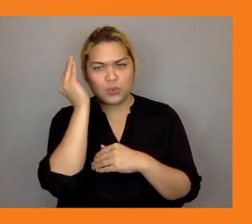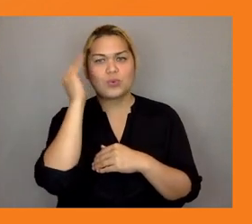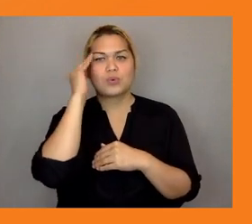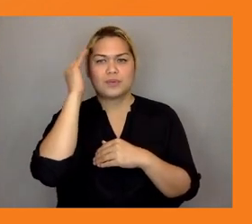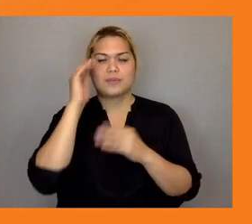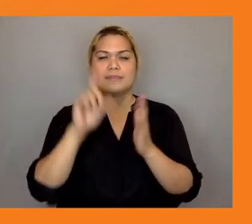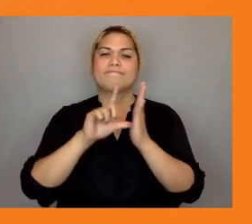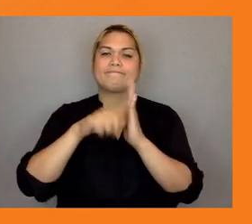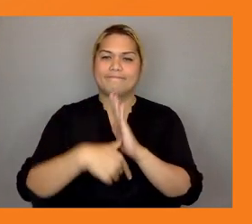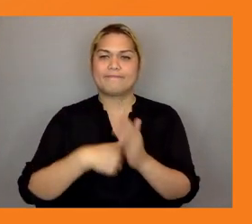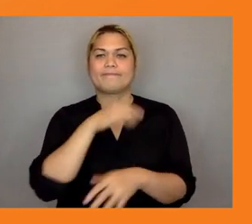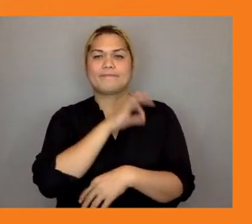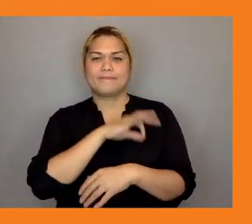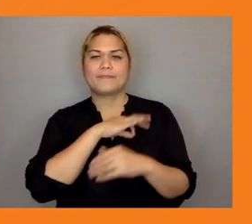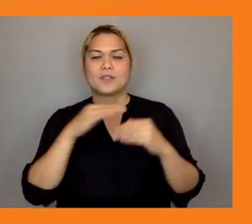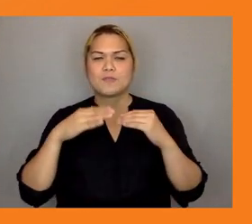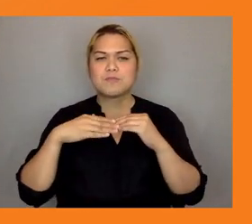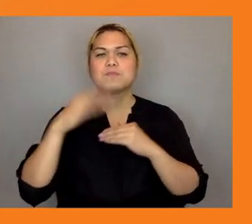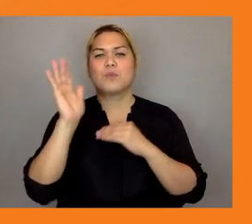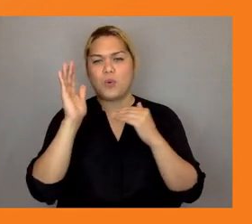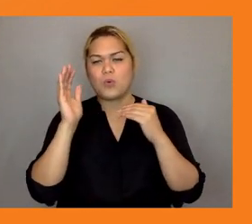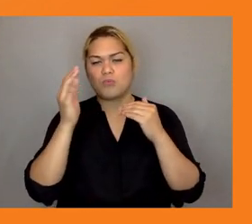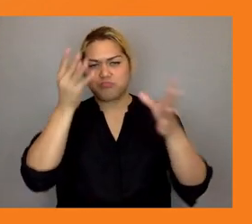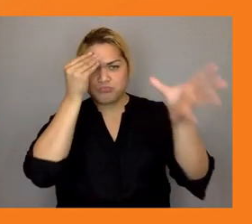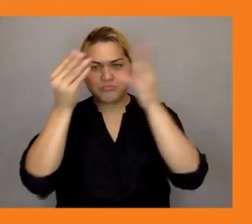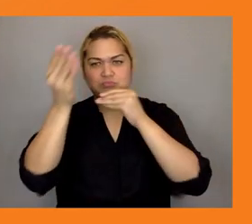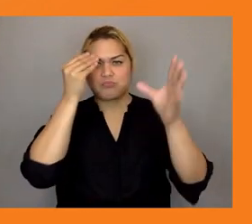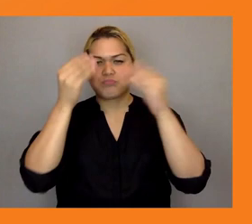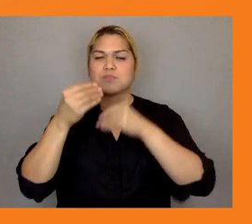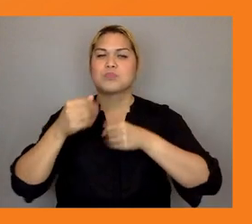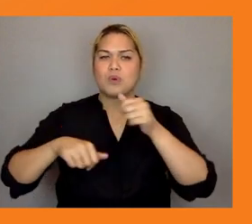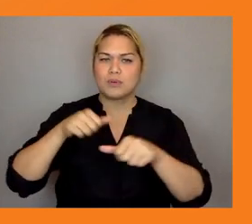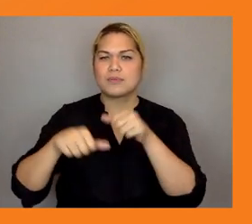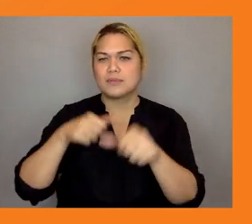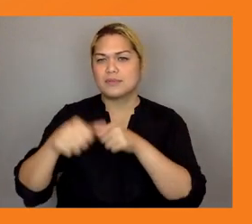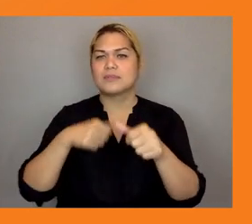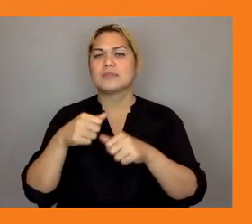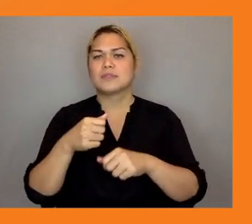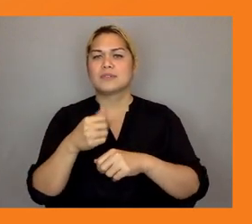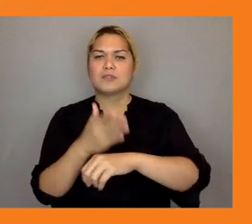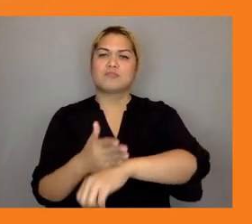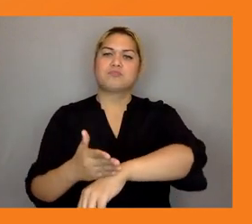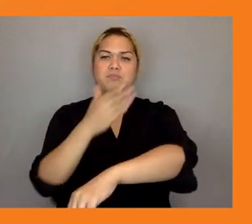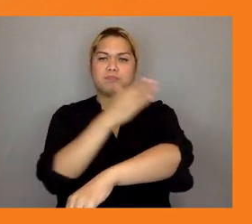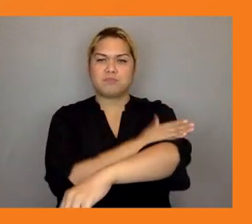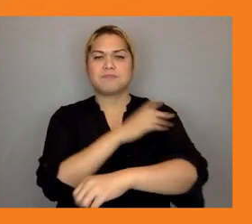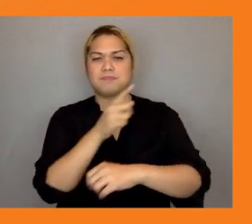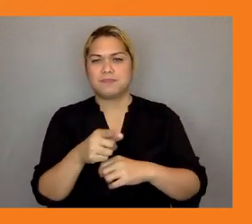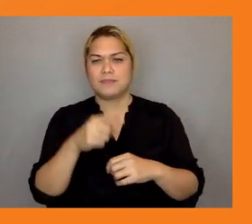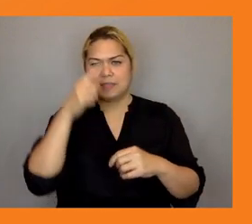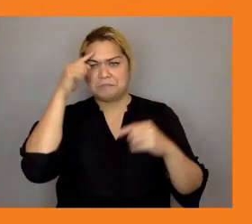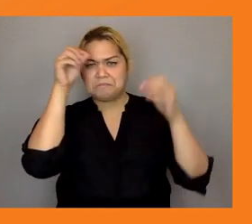understanding that will enable us to identify innovative solutions to address climate change and just transition